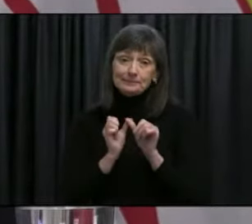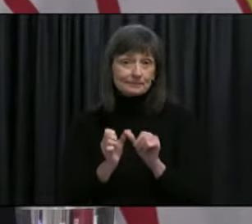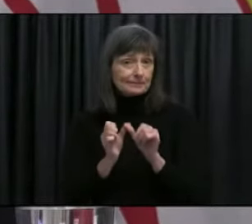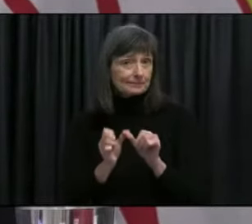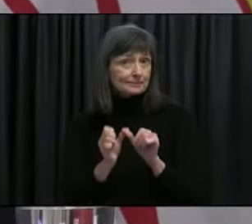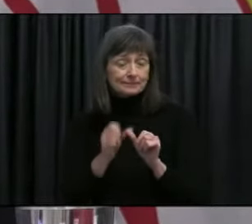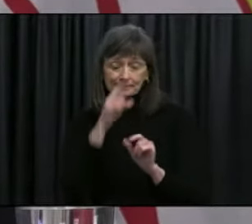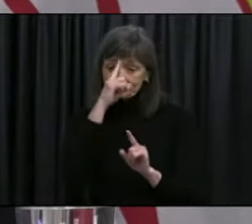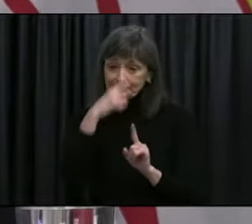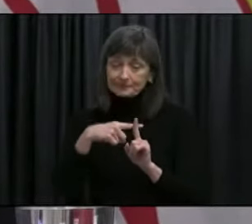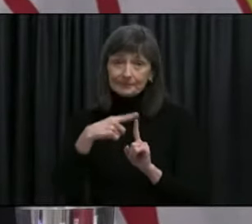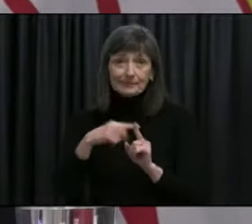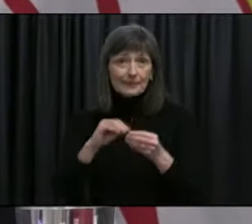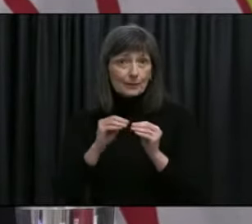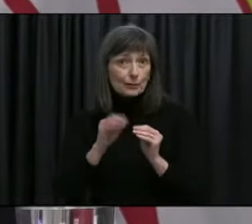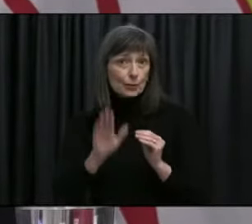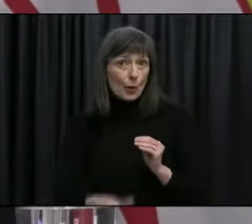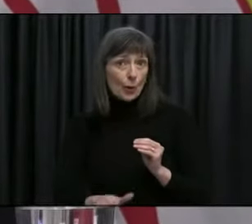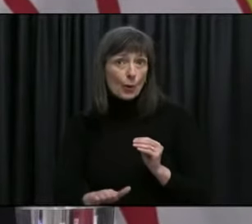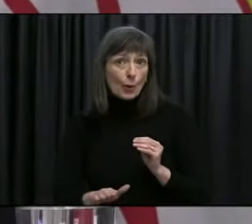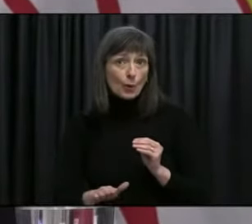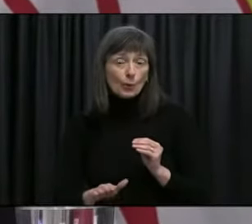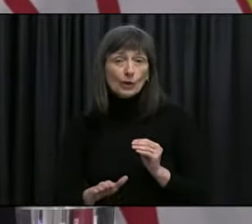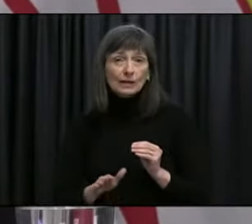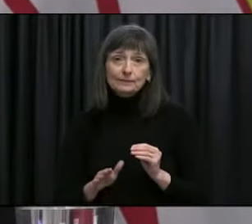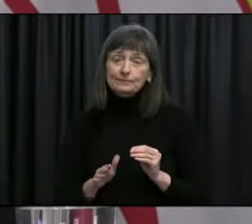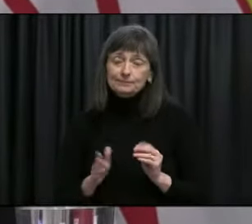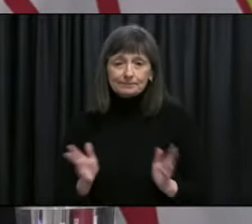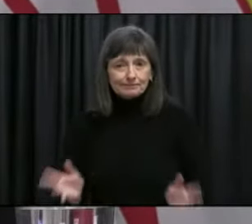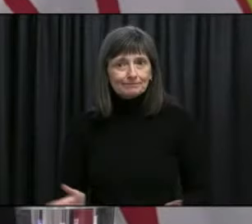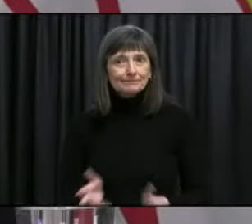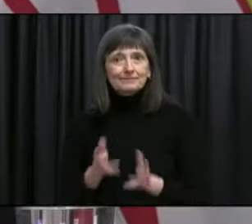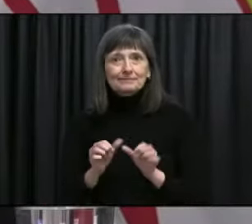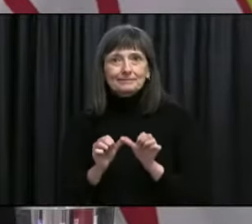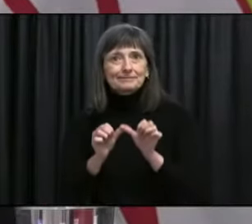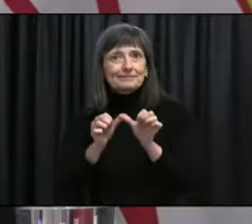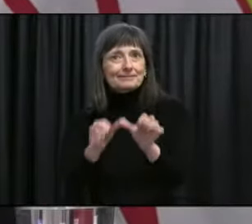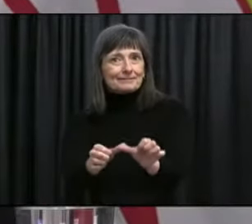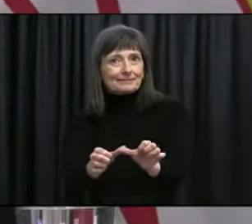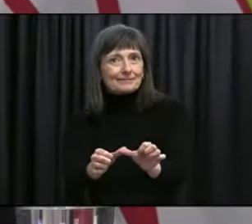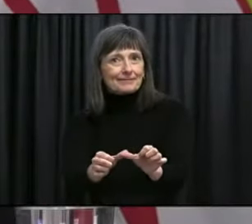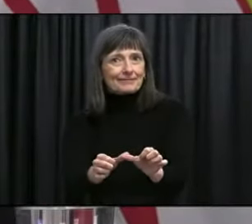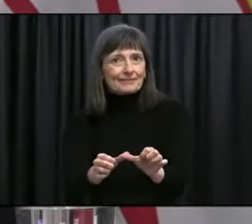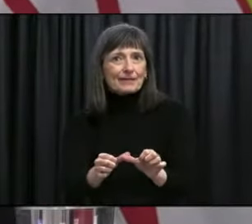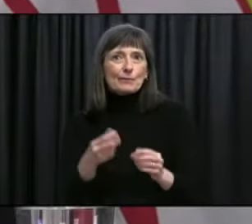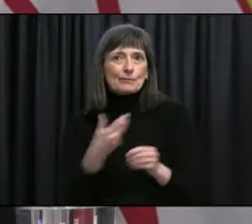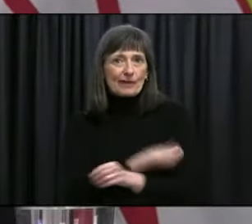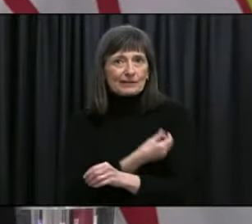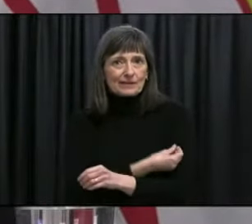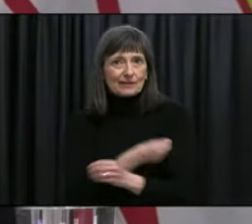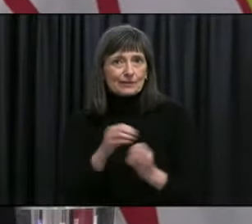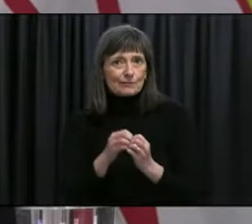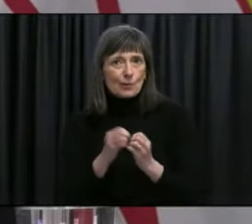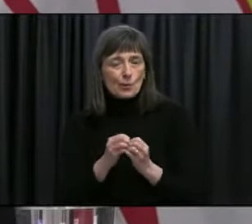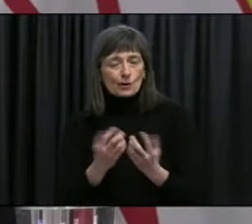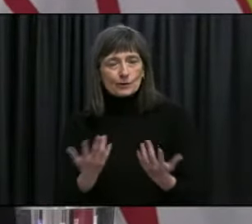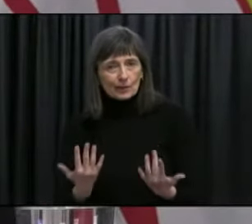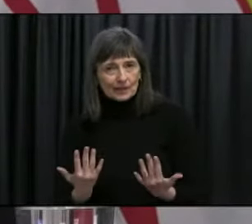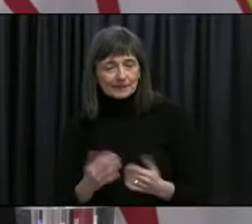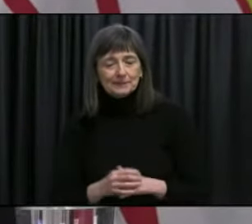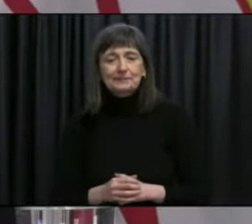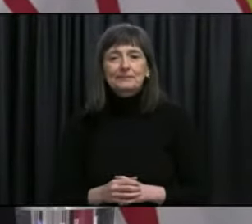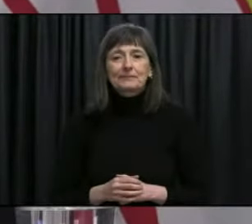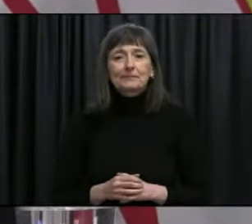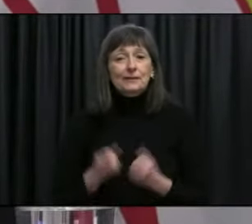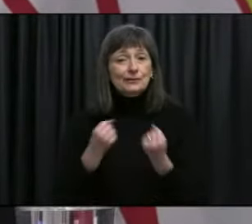to keep the numbers low and to keep that momentum moving forward as we reach for higher vaccination numbers uh please uh continue to